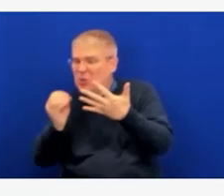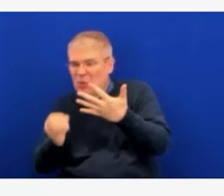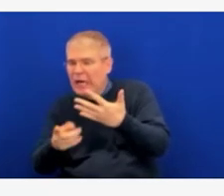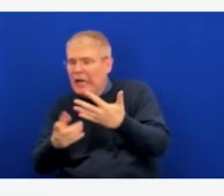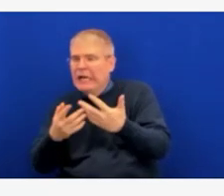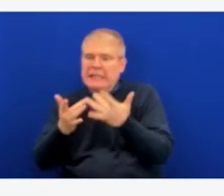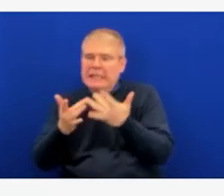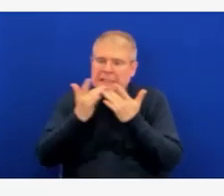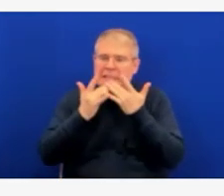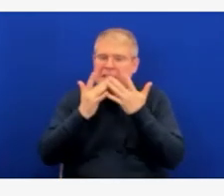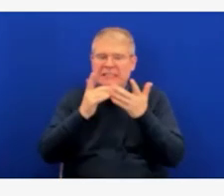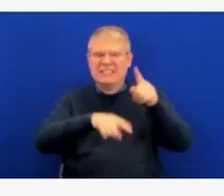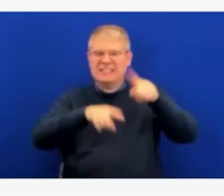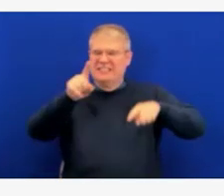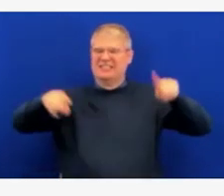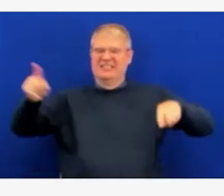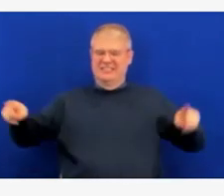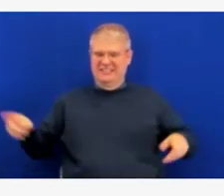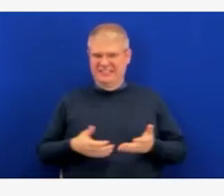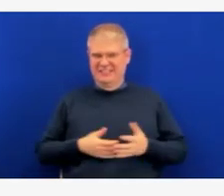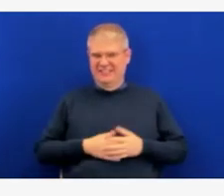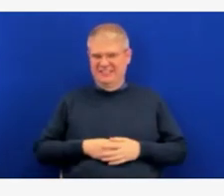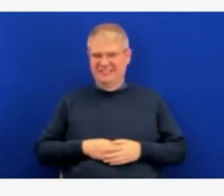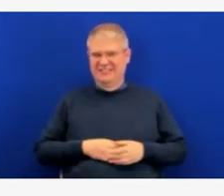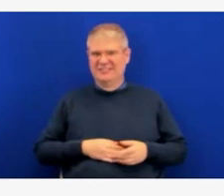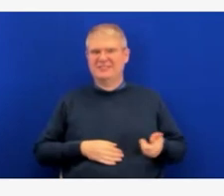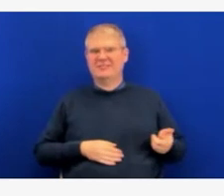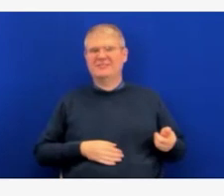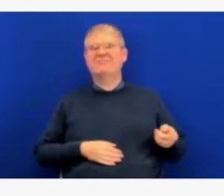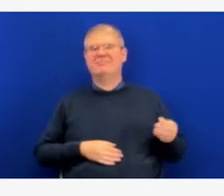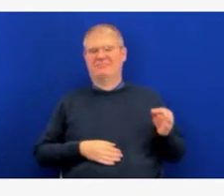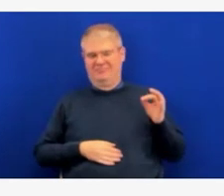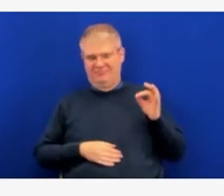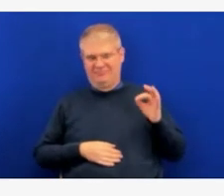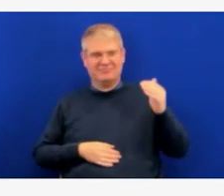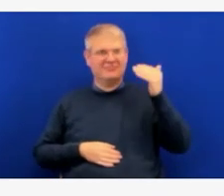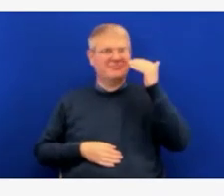Thanks, Dr. Turner. Our next question is going to come from Melissa Davlin.